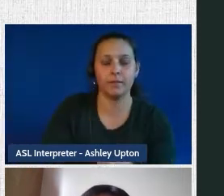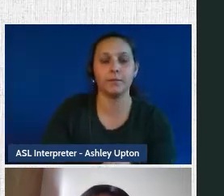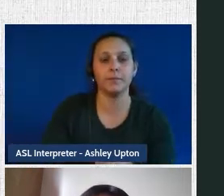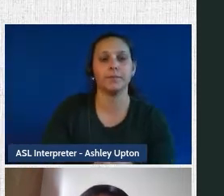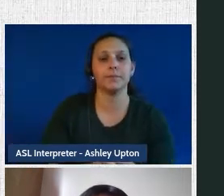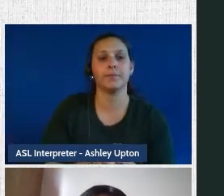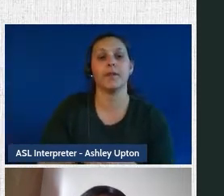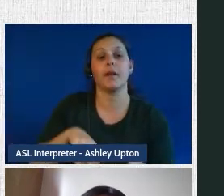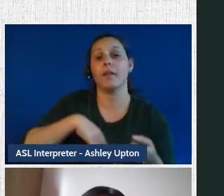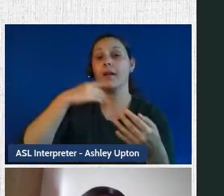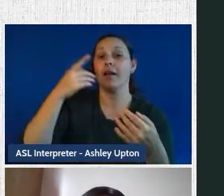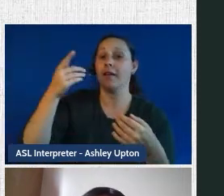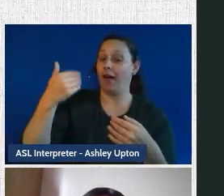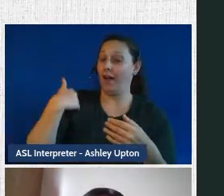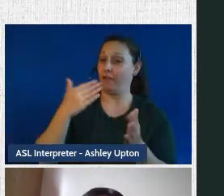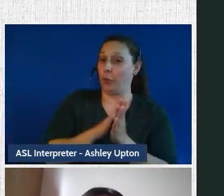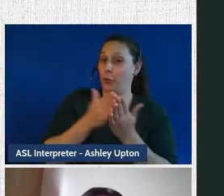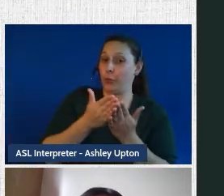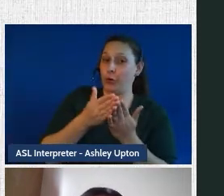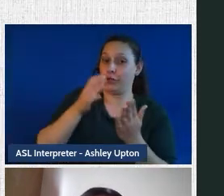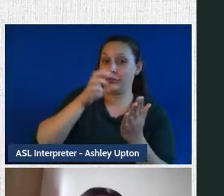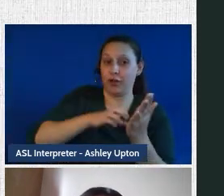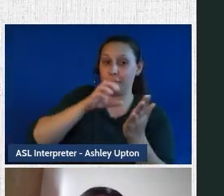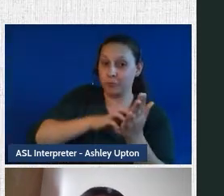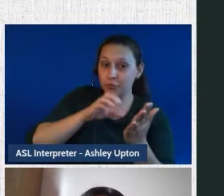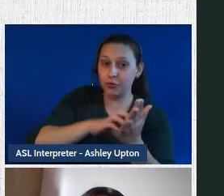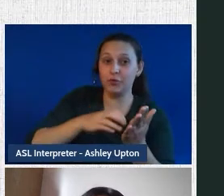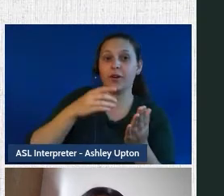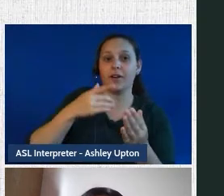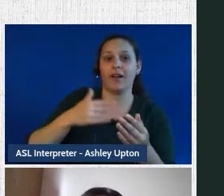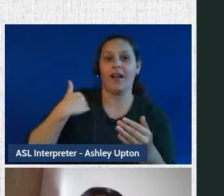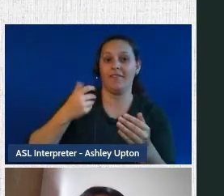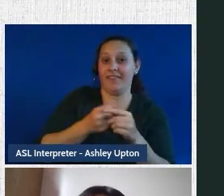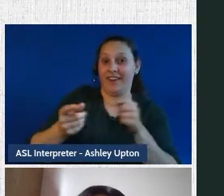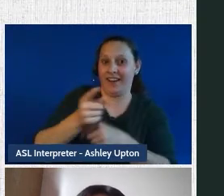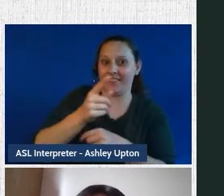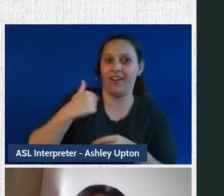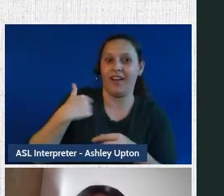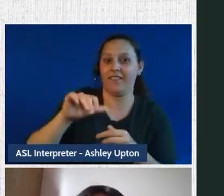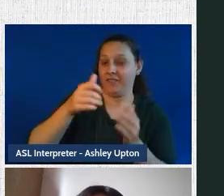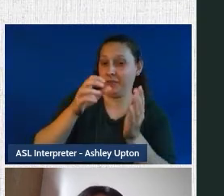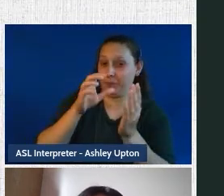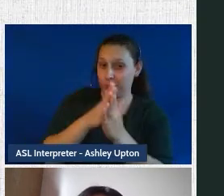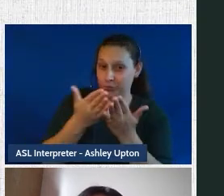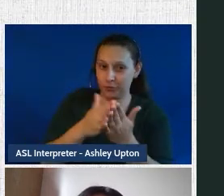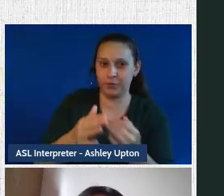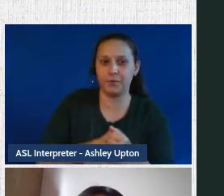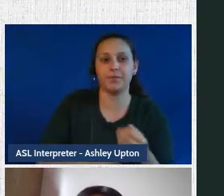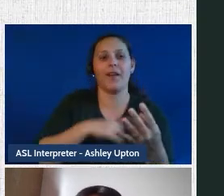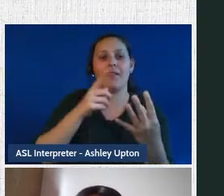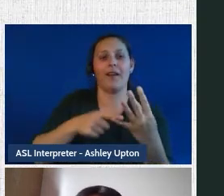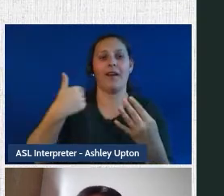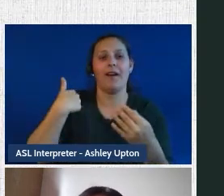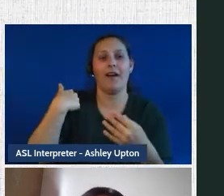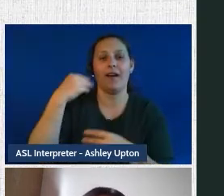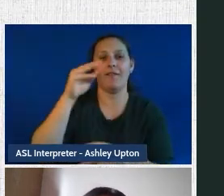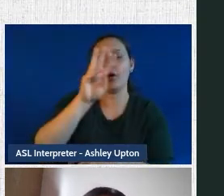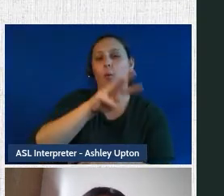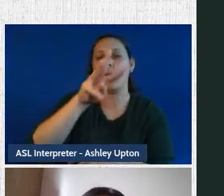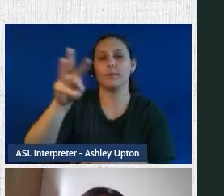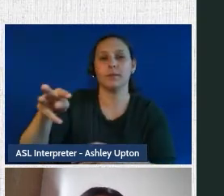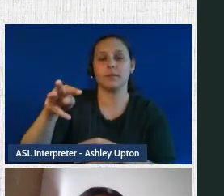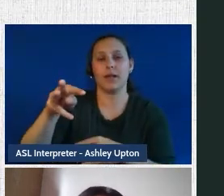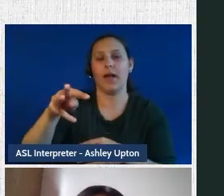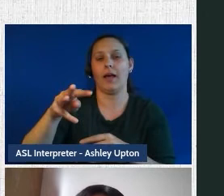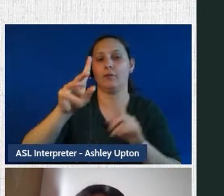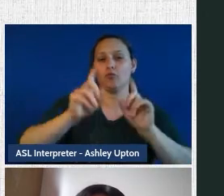forthcoming book next year. And we have done most of the work on our prototype website where we wish to launch our tool. And